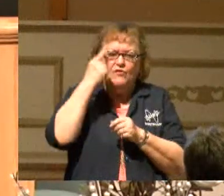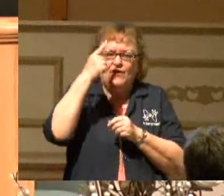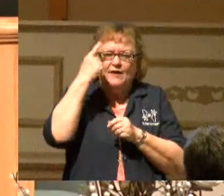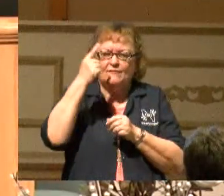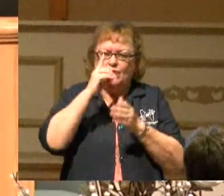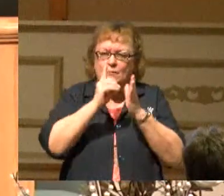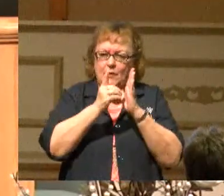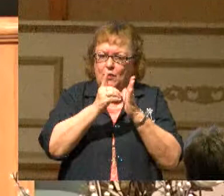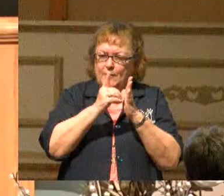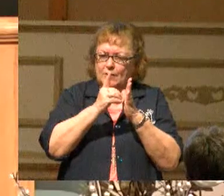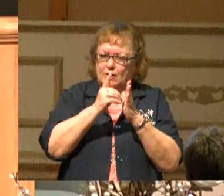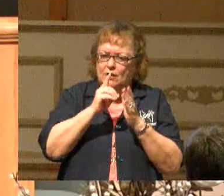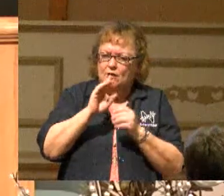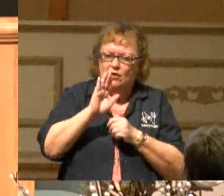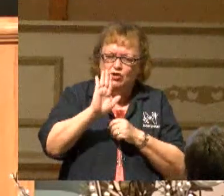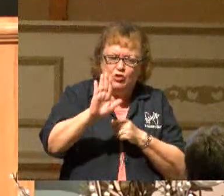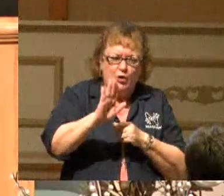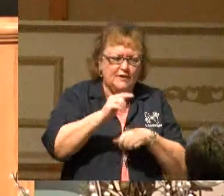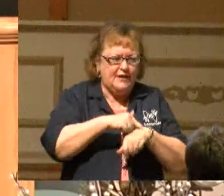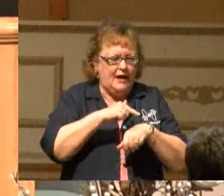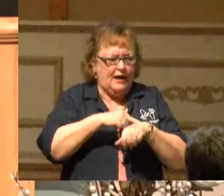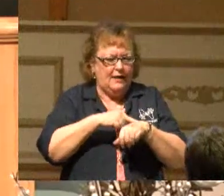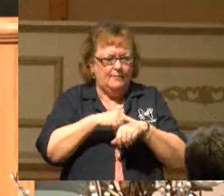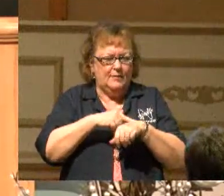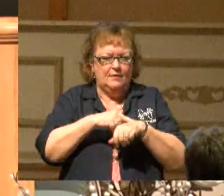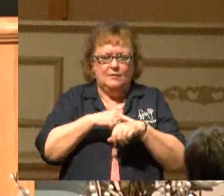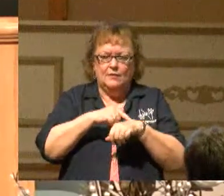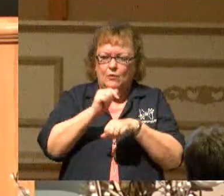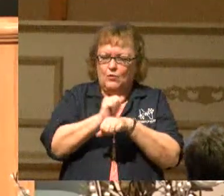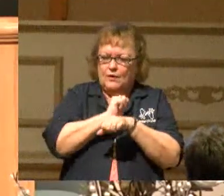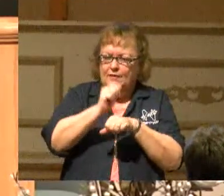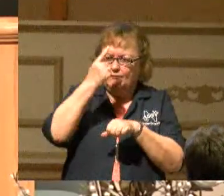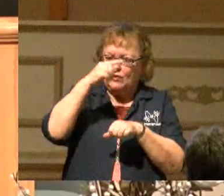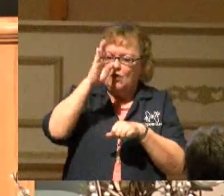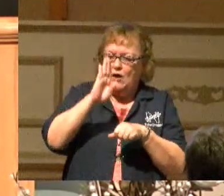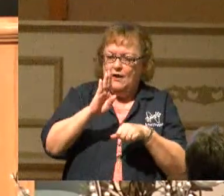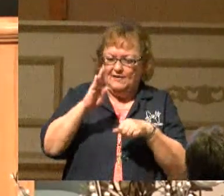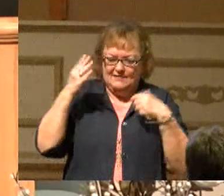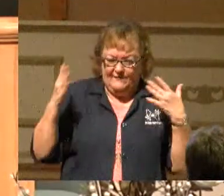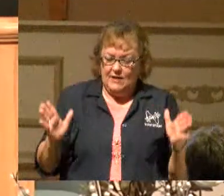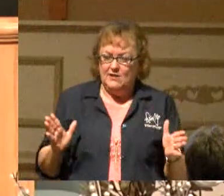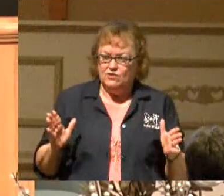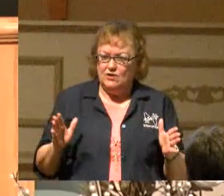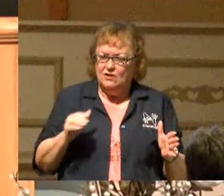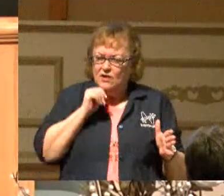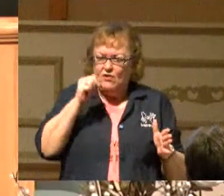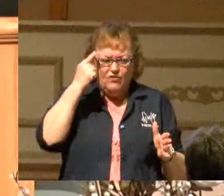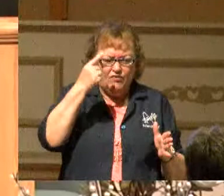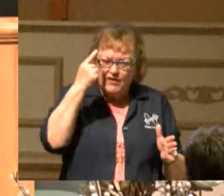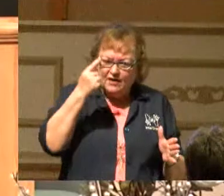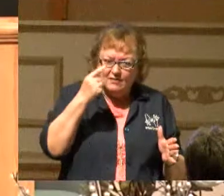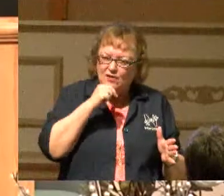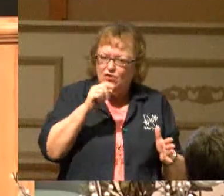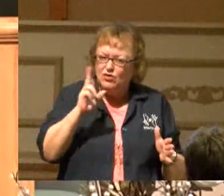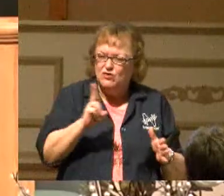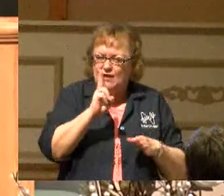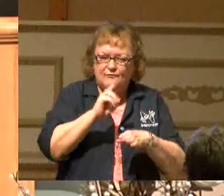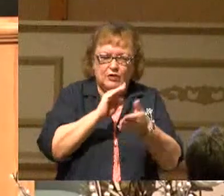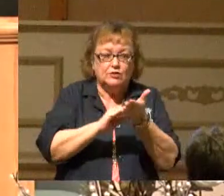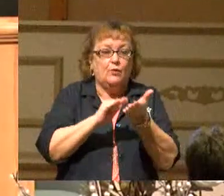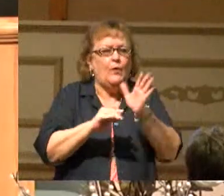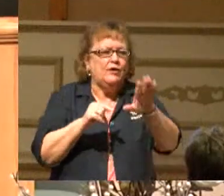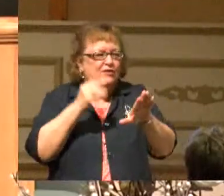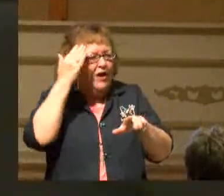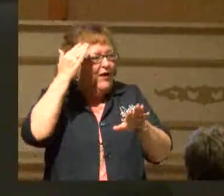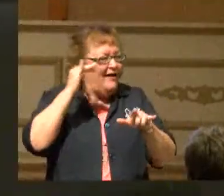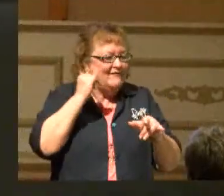your time of being useful to God is over. Don't use that as an excuse. Well, you know,